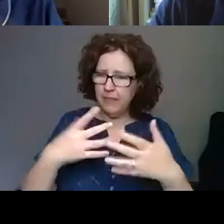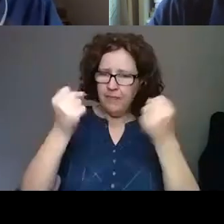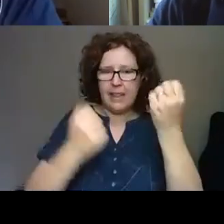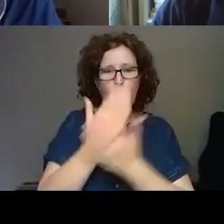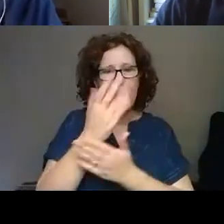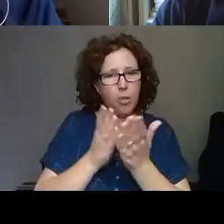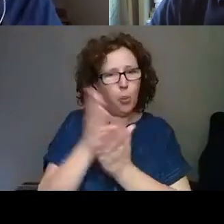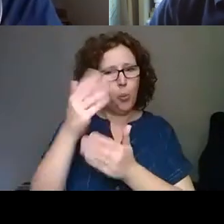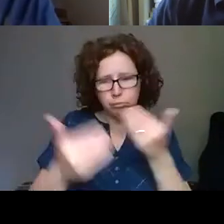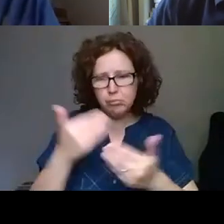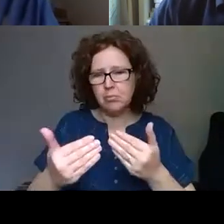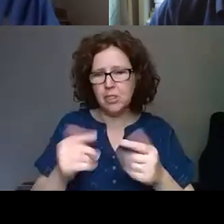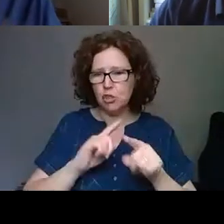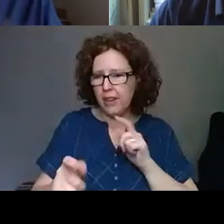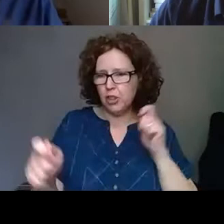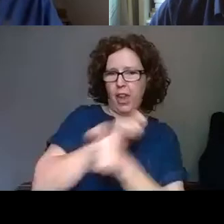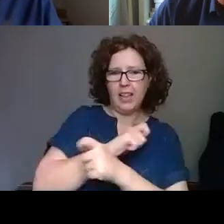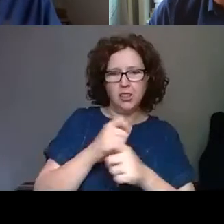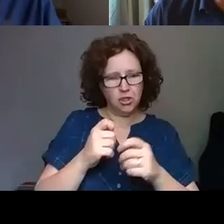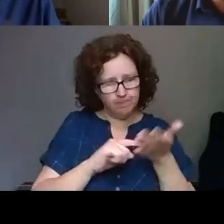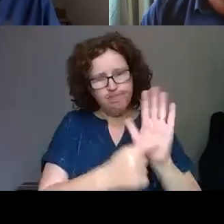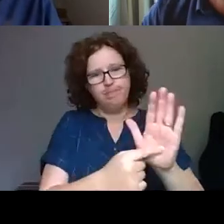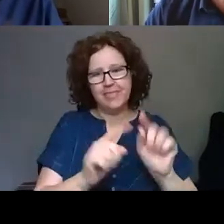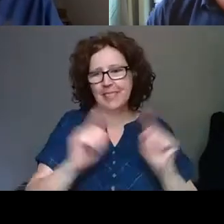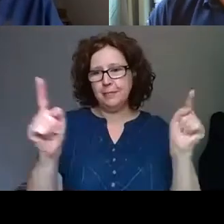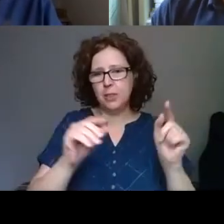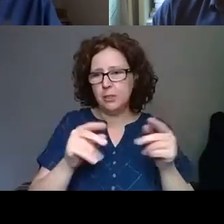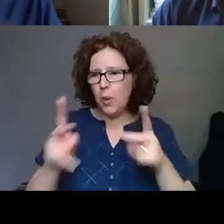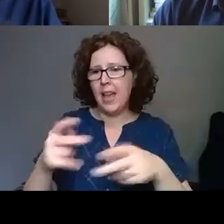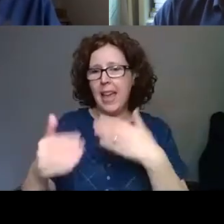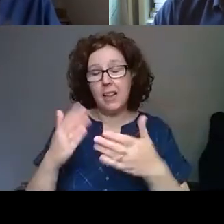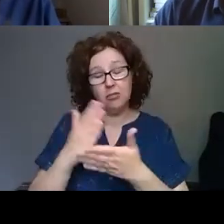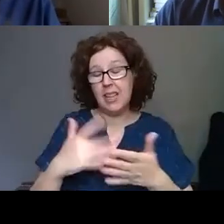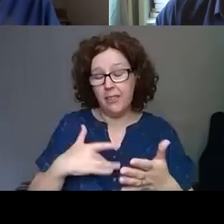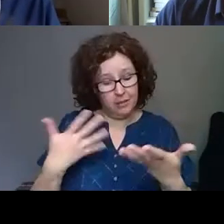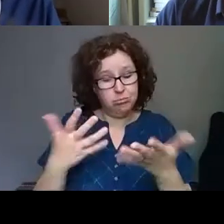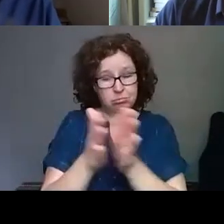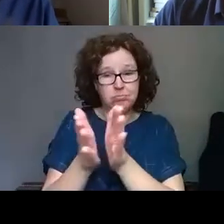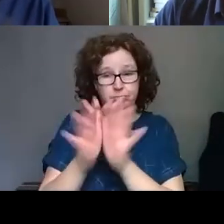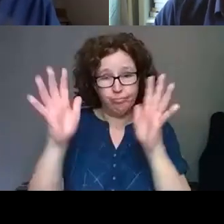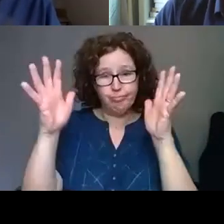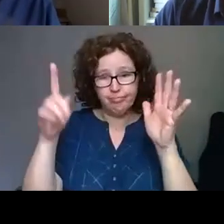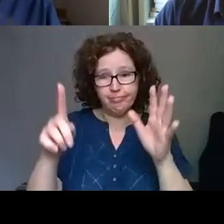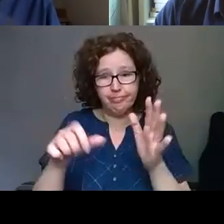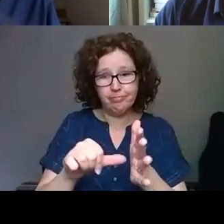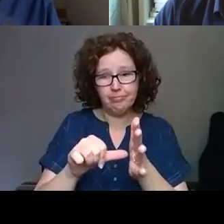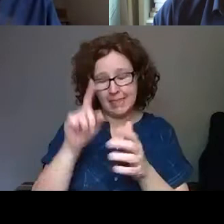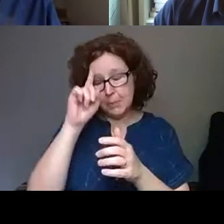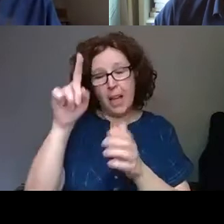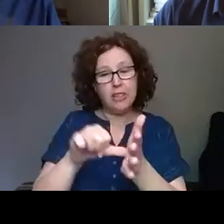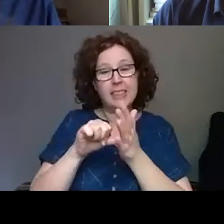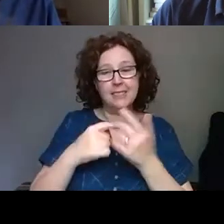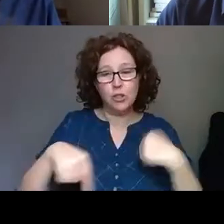something else, to reframe, to go to a different platform. It is, is it extremely inspiring, particularly at this challenging time for everyone.